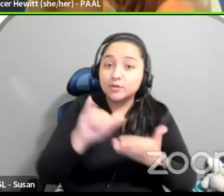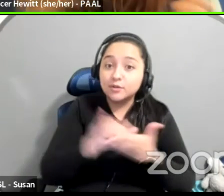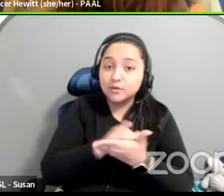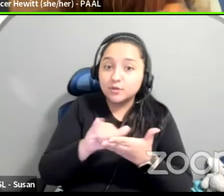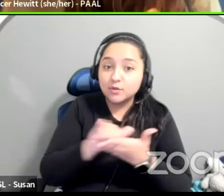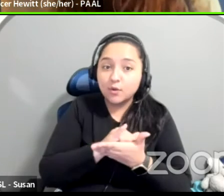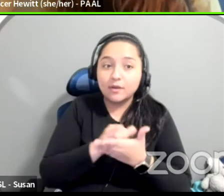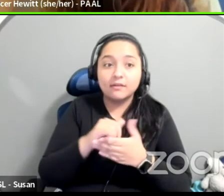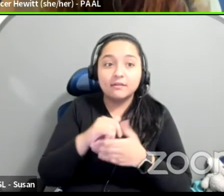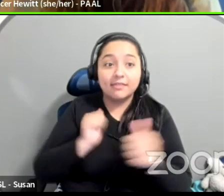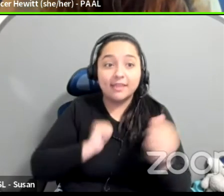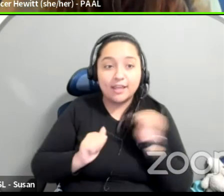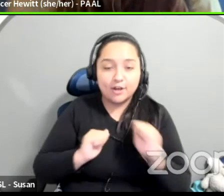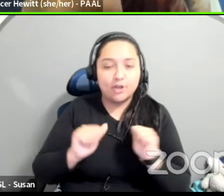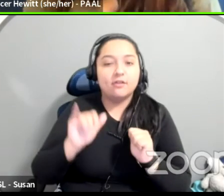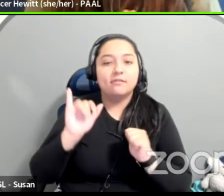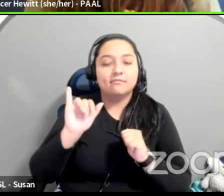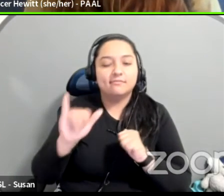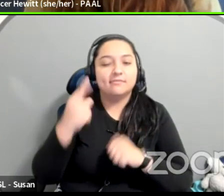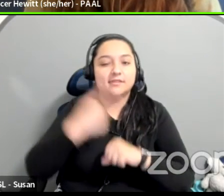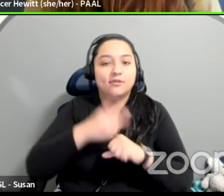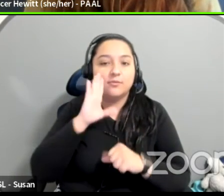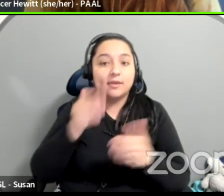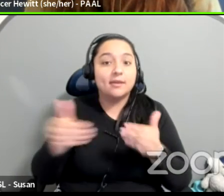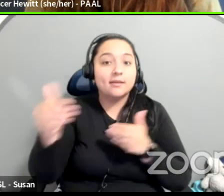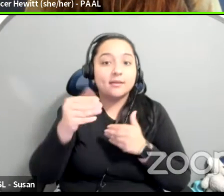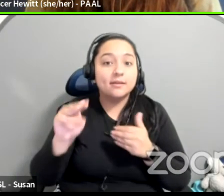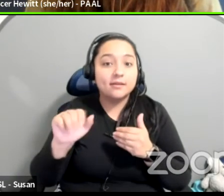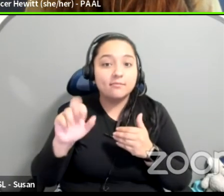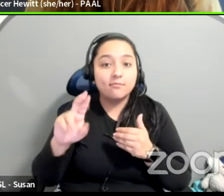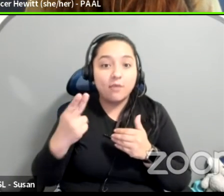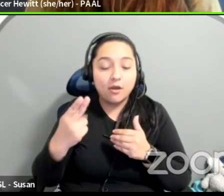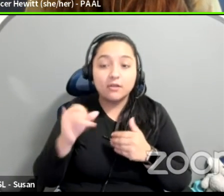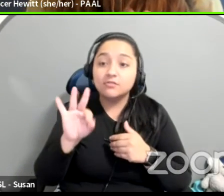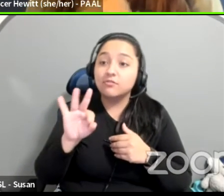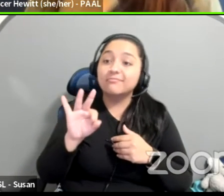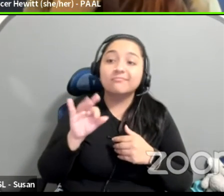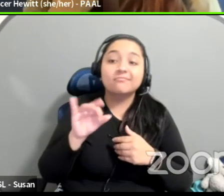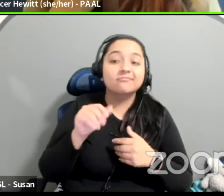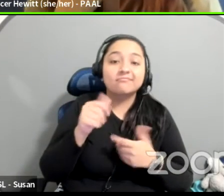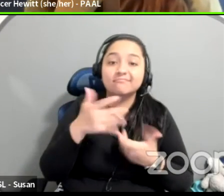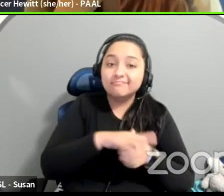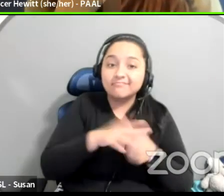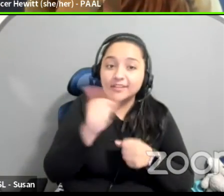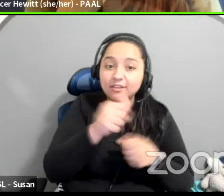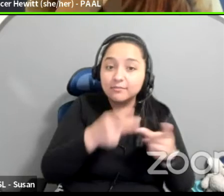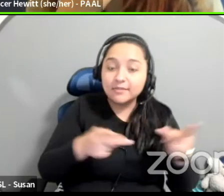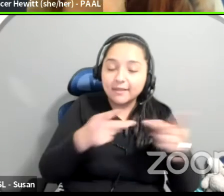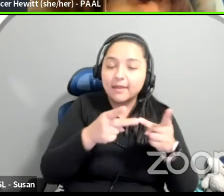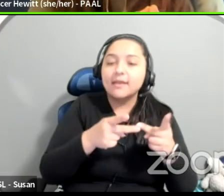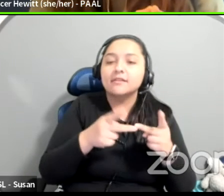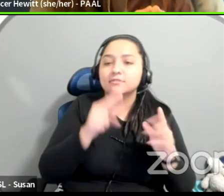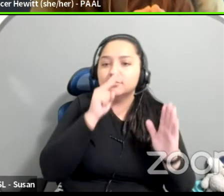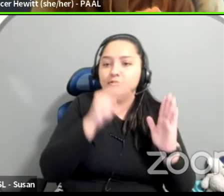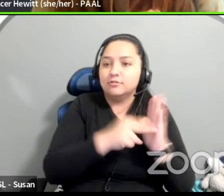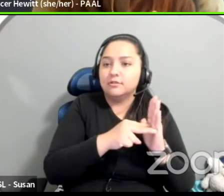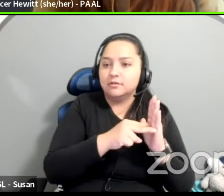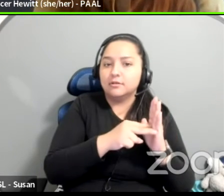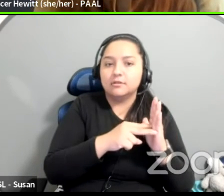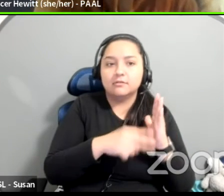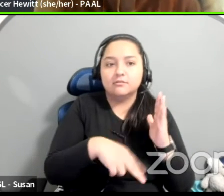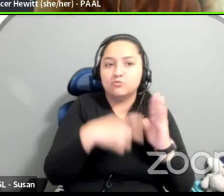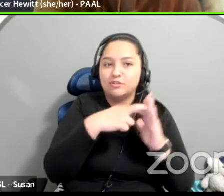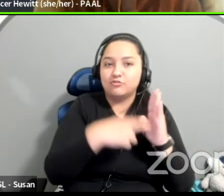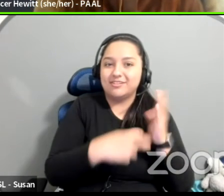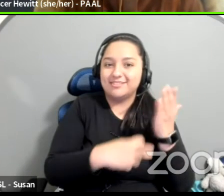join the summit. There should be information on your ticket registration on if you're interested in joining the PAL cohorts. It's an automatic in. And just a